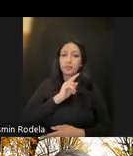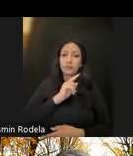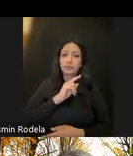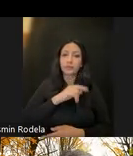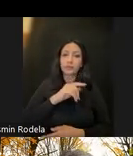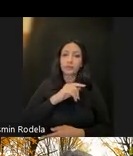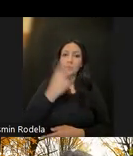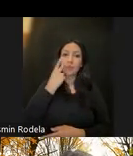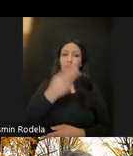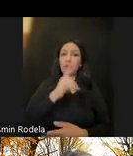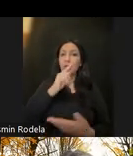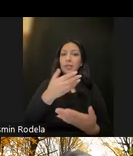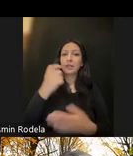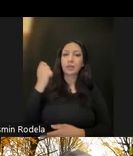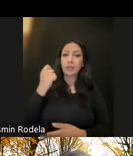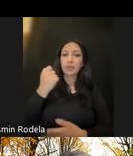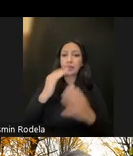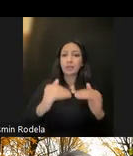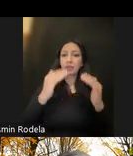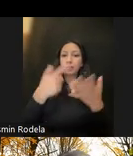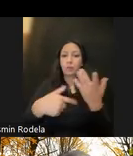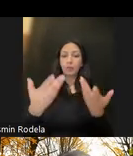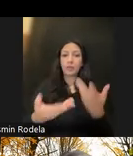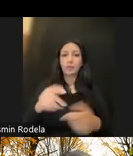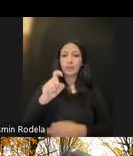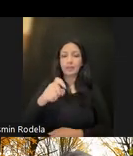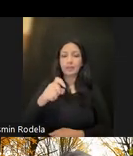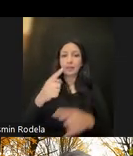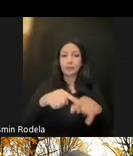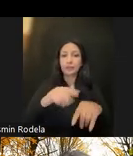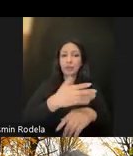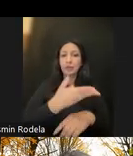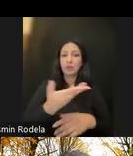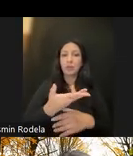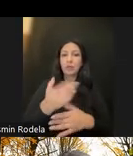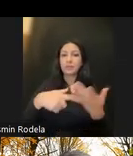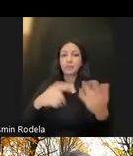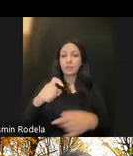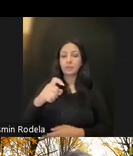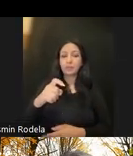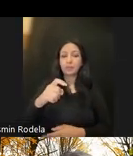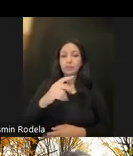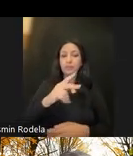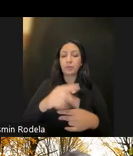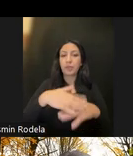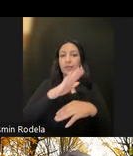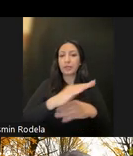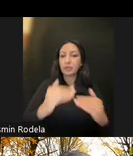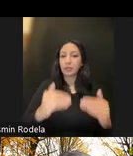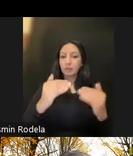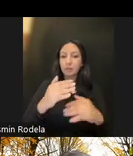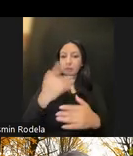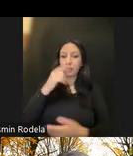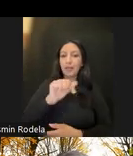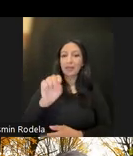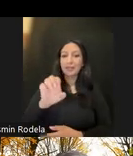looking at income levels and looking at what might be needed depending on where people are in their asset